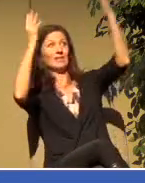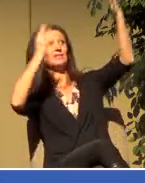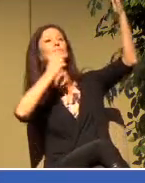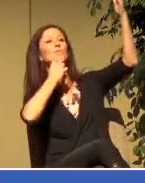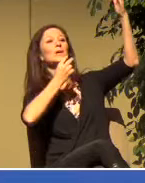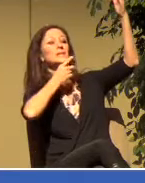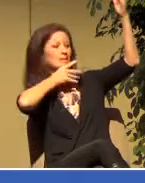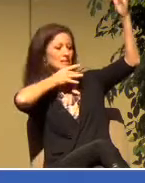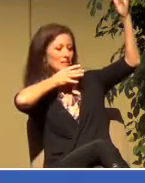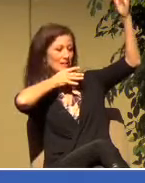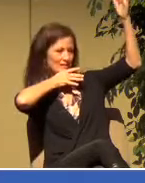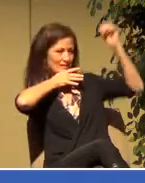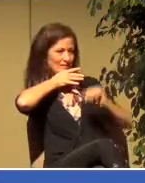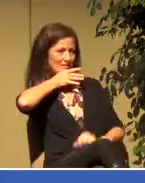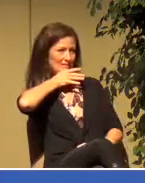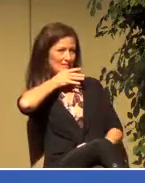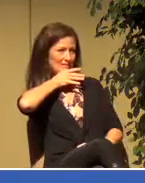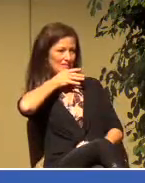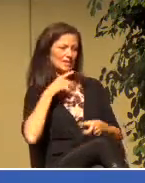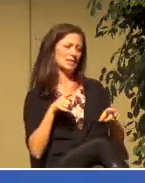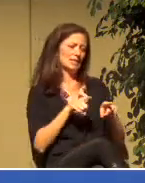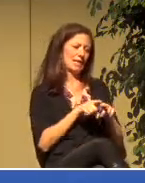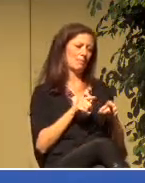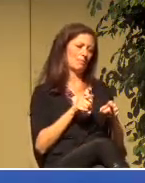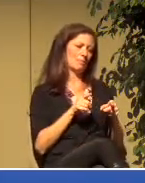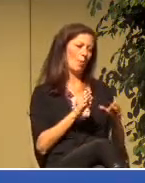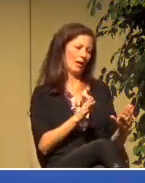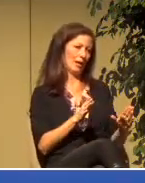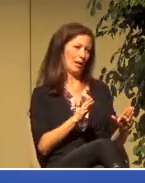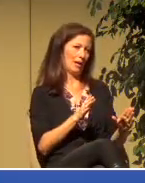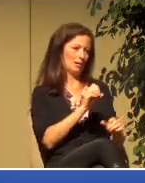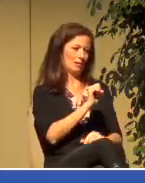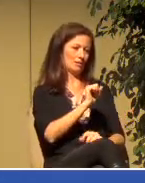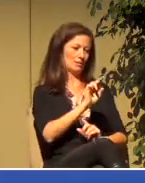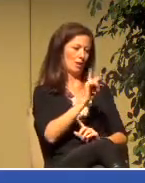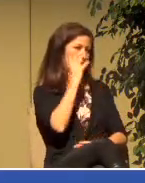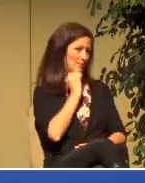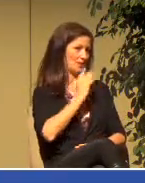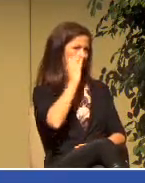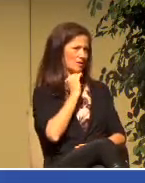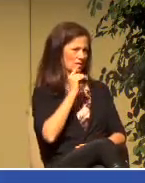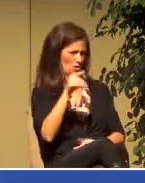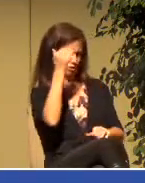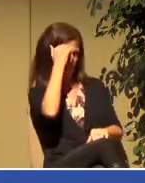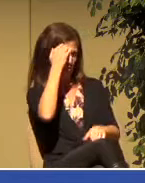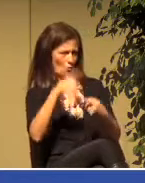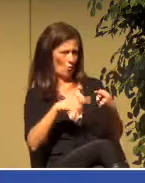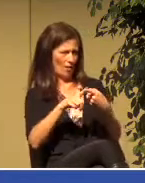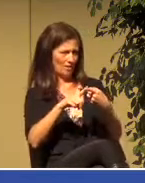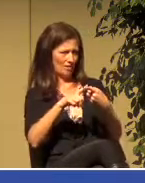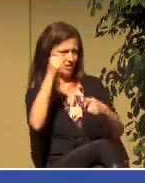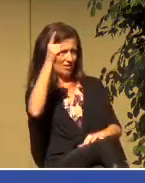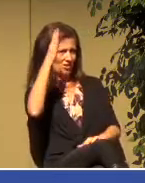in the same way as it did to Saul. Do you know when that is?